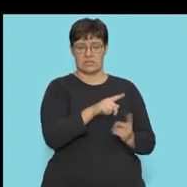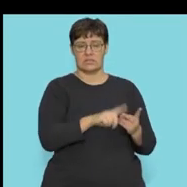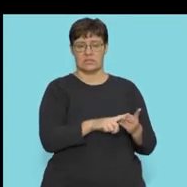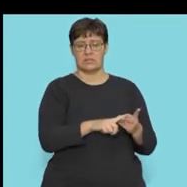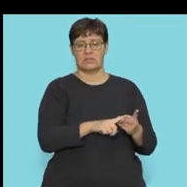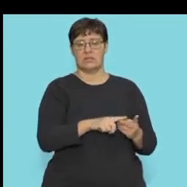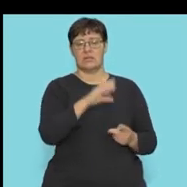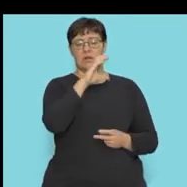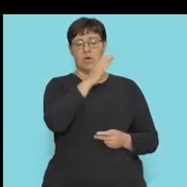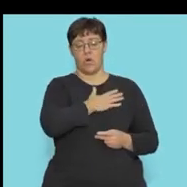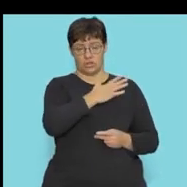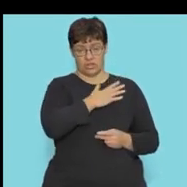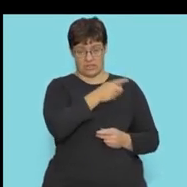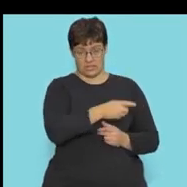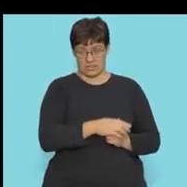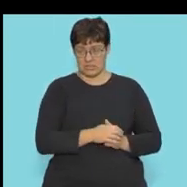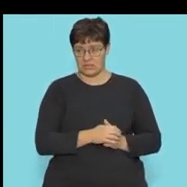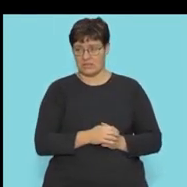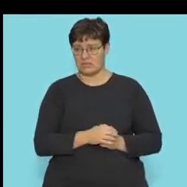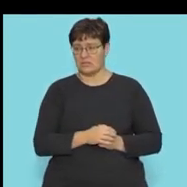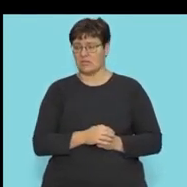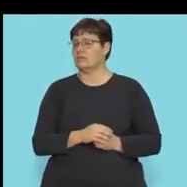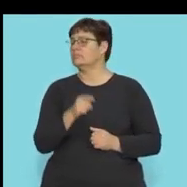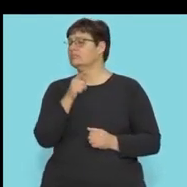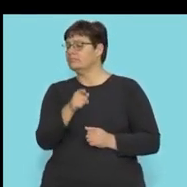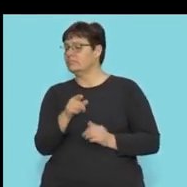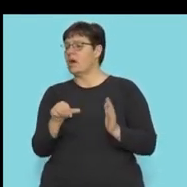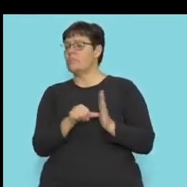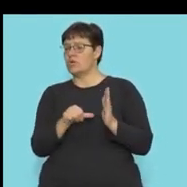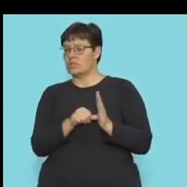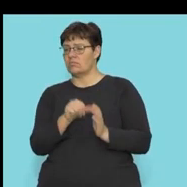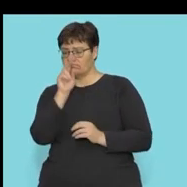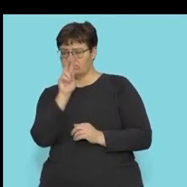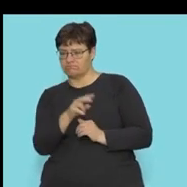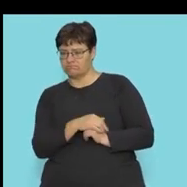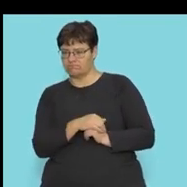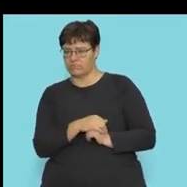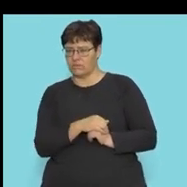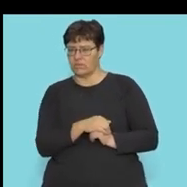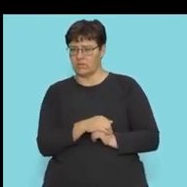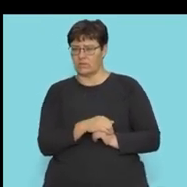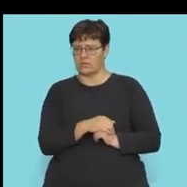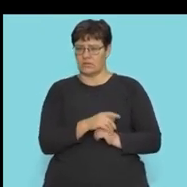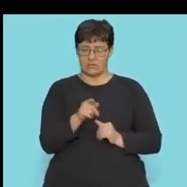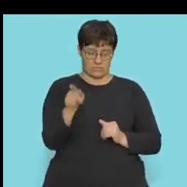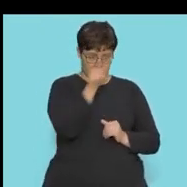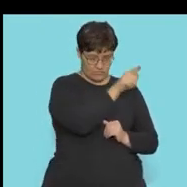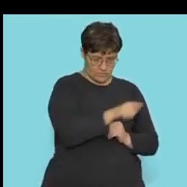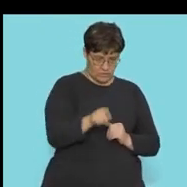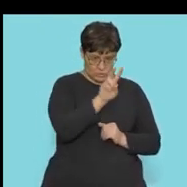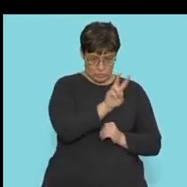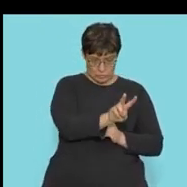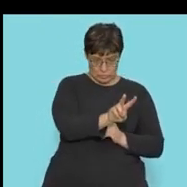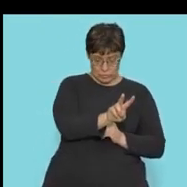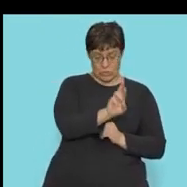oxygen. So when we unpack this question, it's important that you look at that. So it's going to be those two